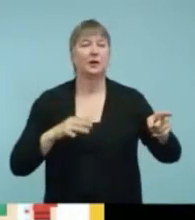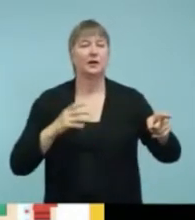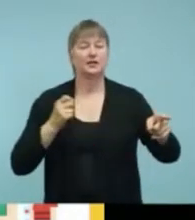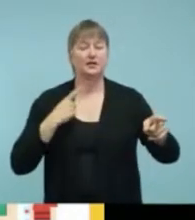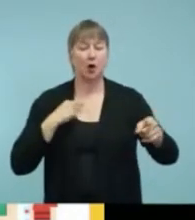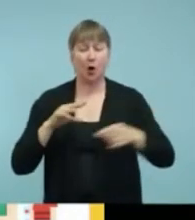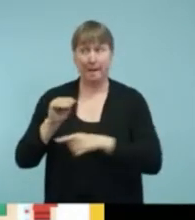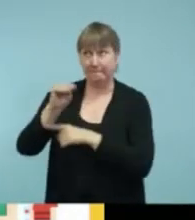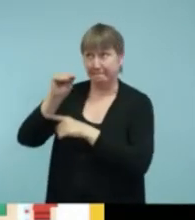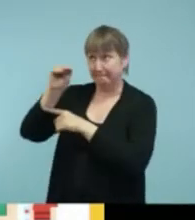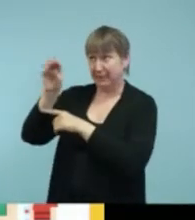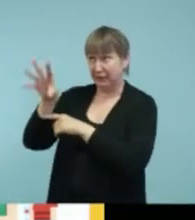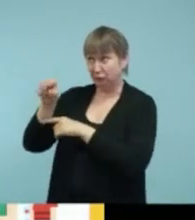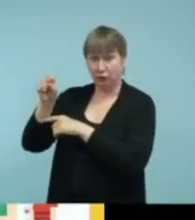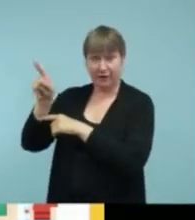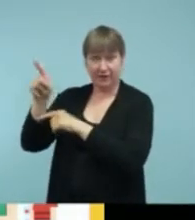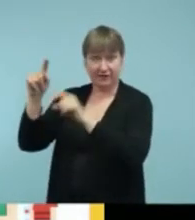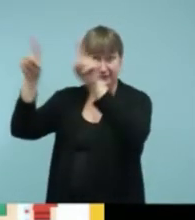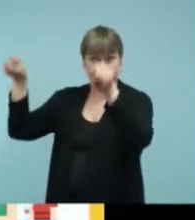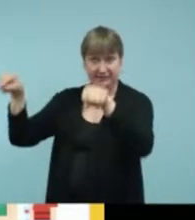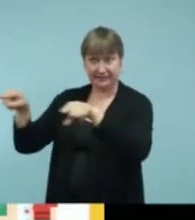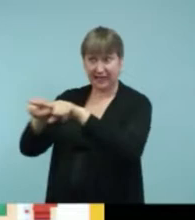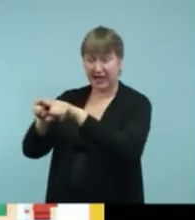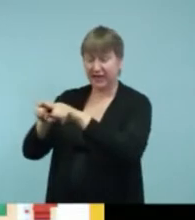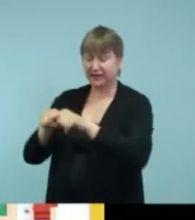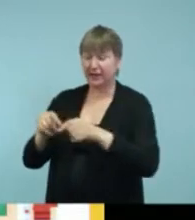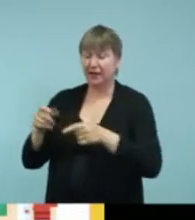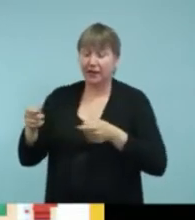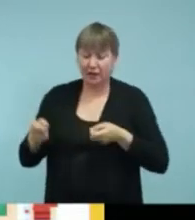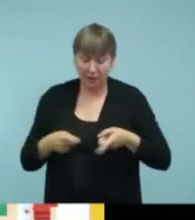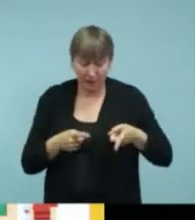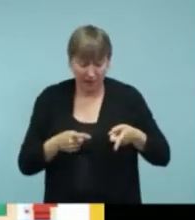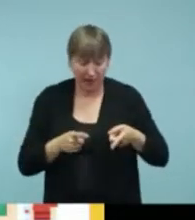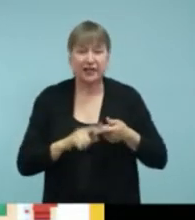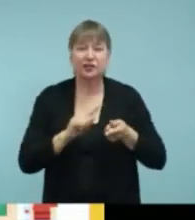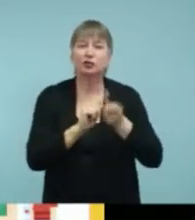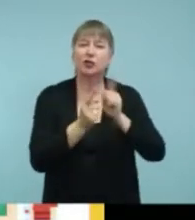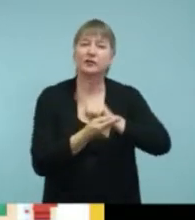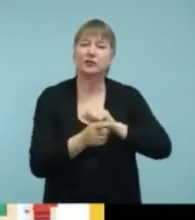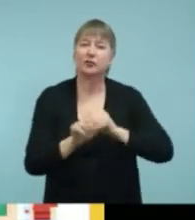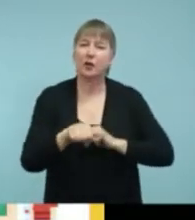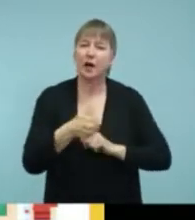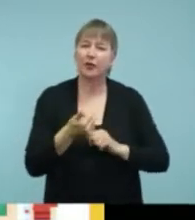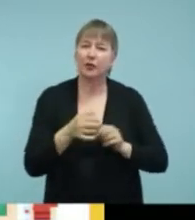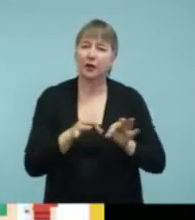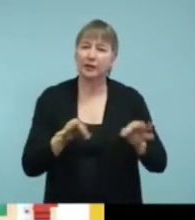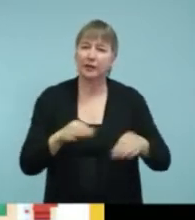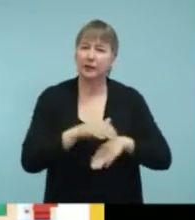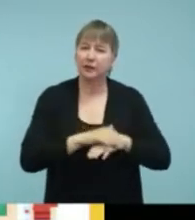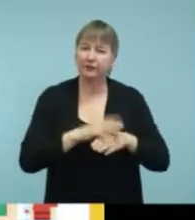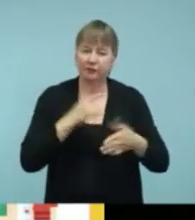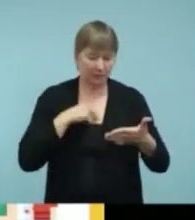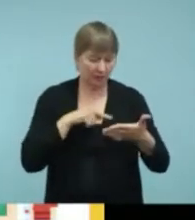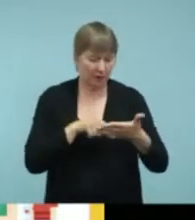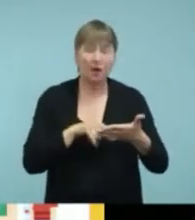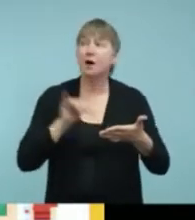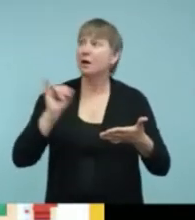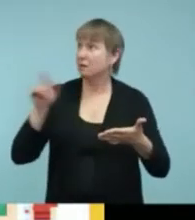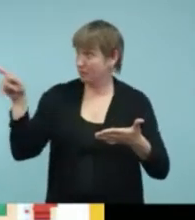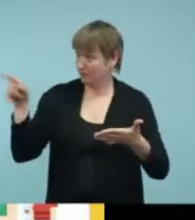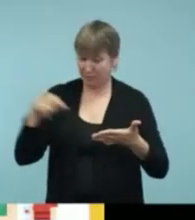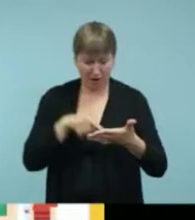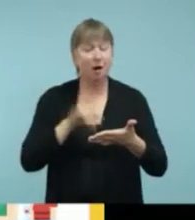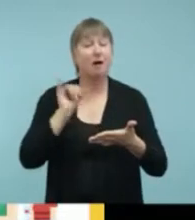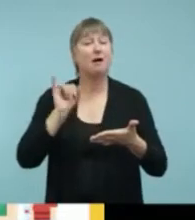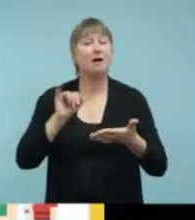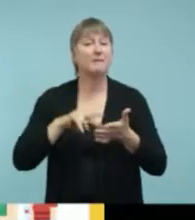translate it from one language to another. So I thought that that was very useful. Okay. The app